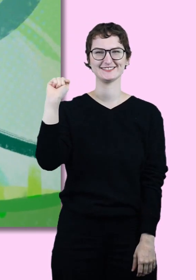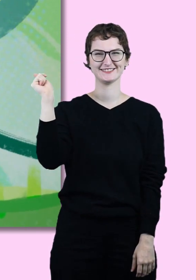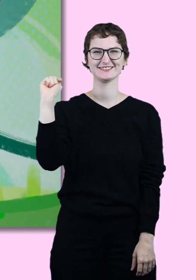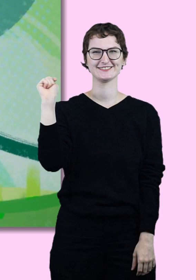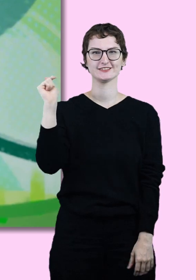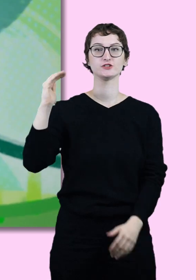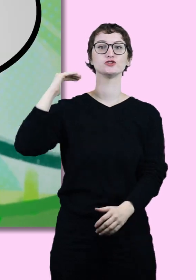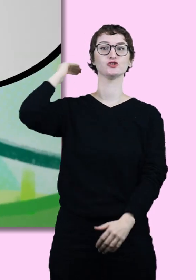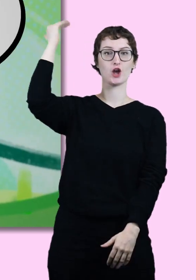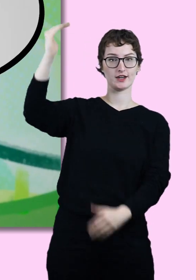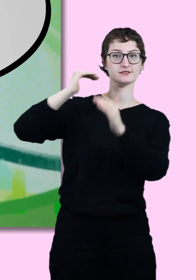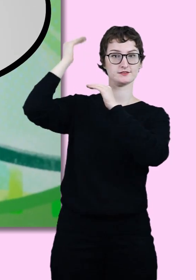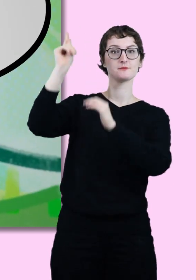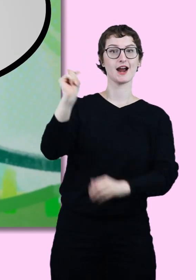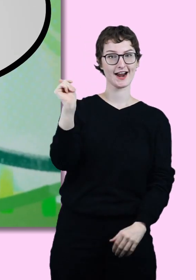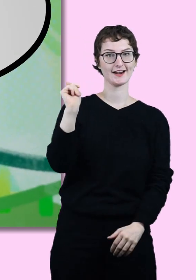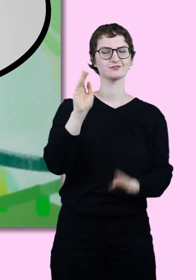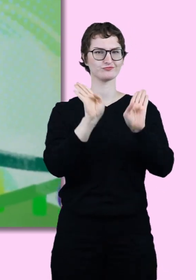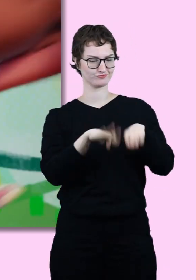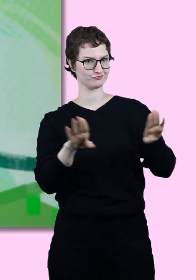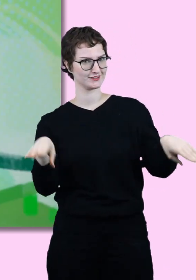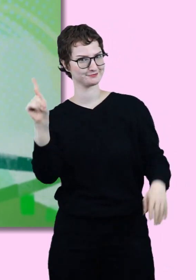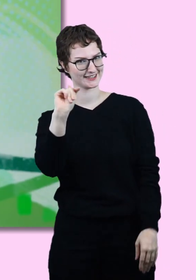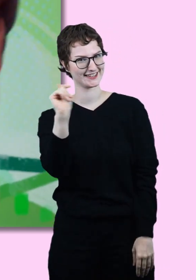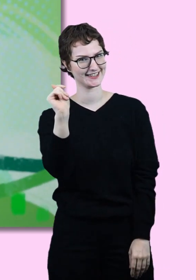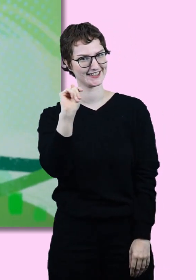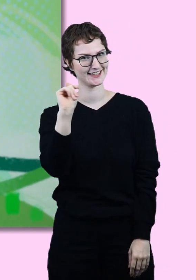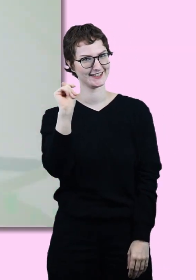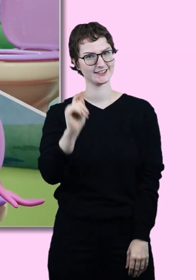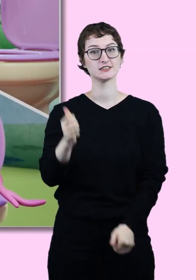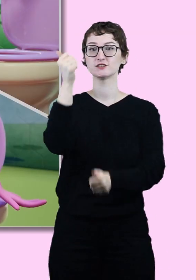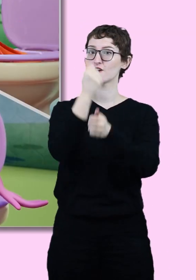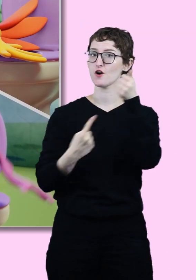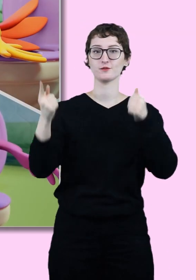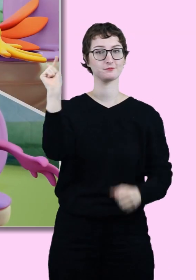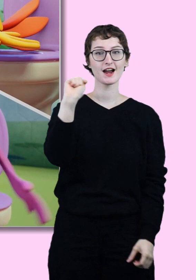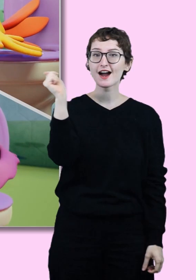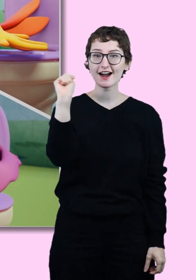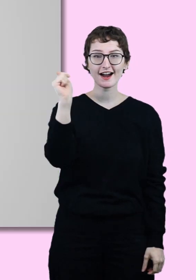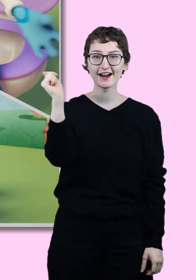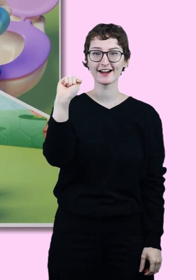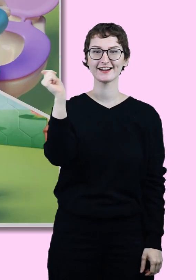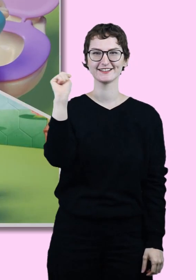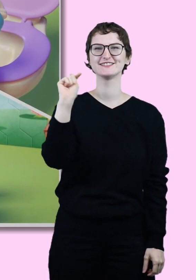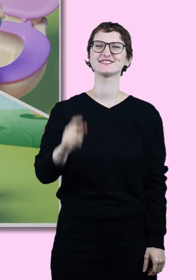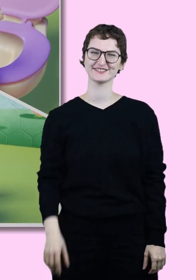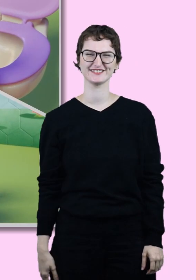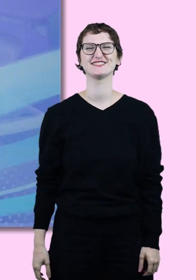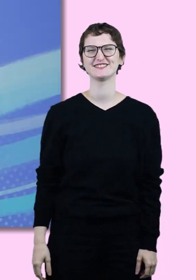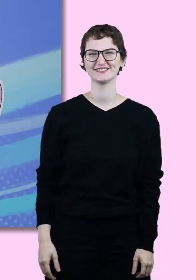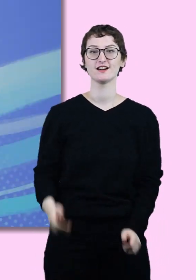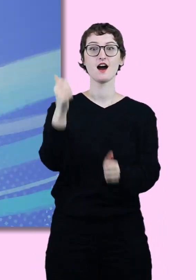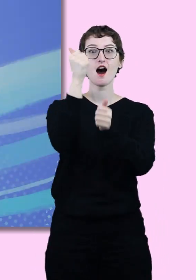potty. Grown-ups go potty. Kids go potty. Everyone goes potty.